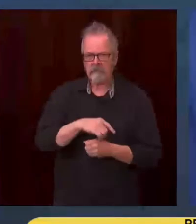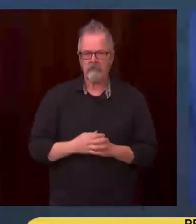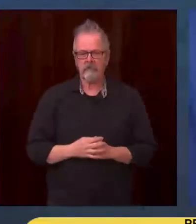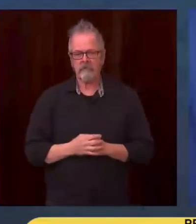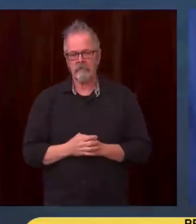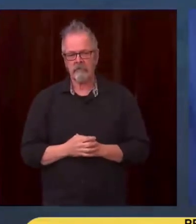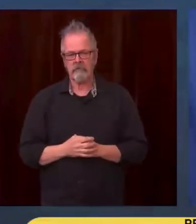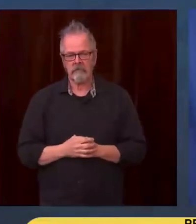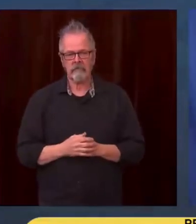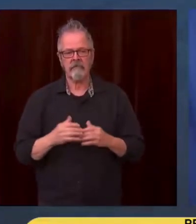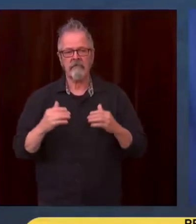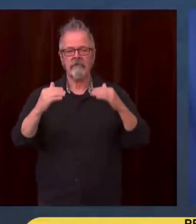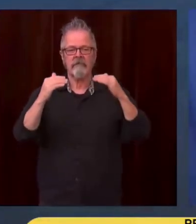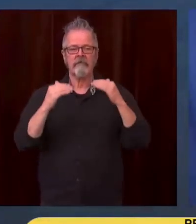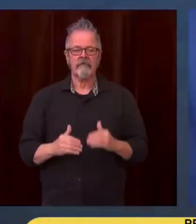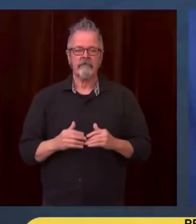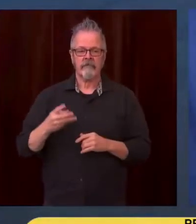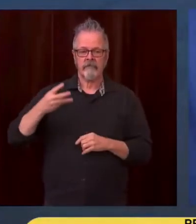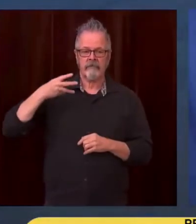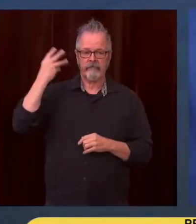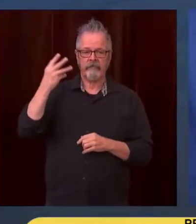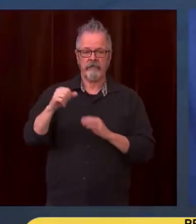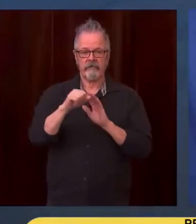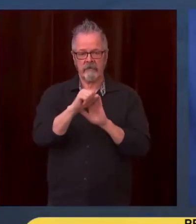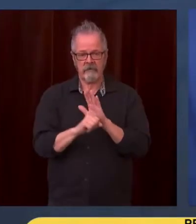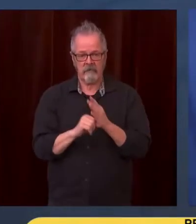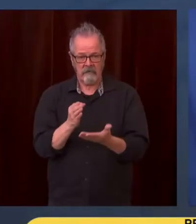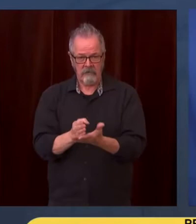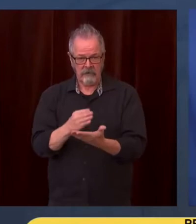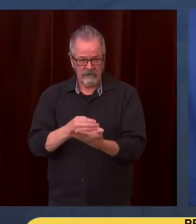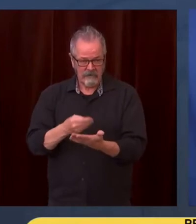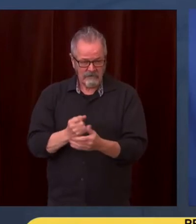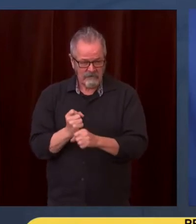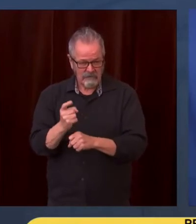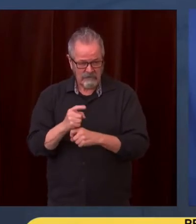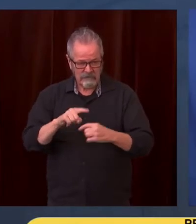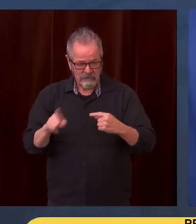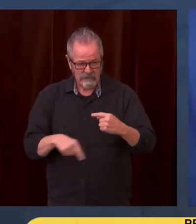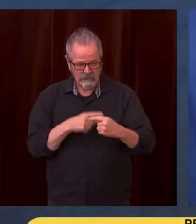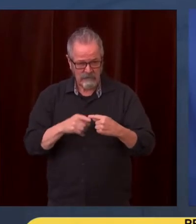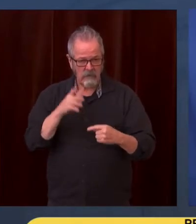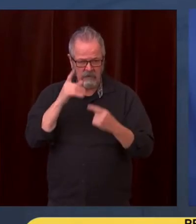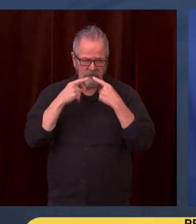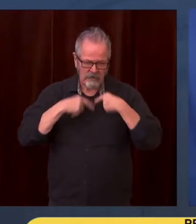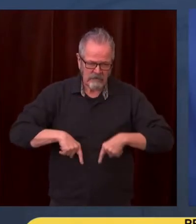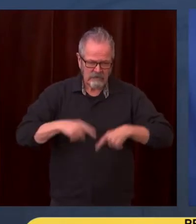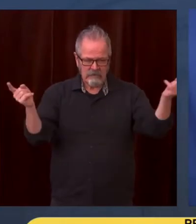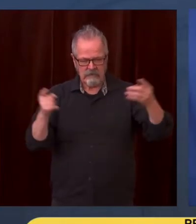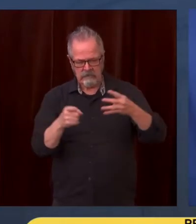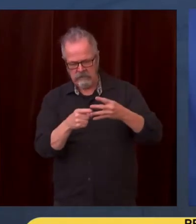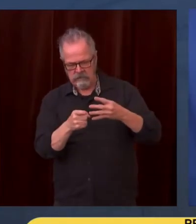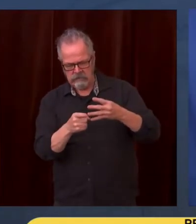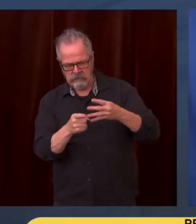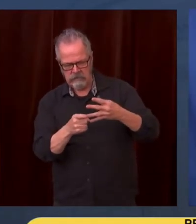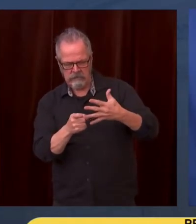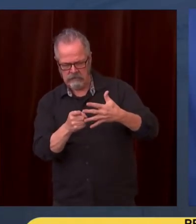but we have tremendous opportunity to do good things in the state of Washington this year, in part because of our fiscal